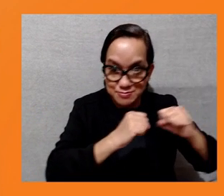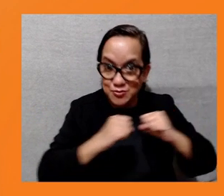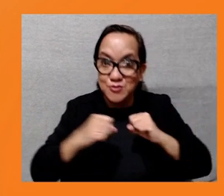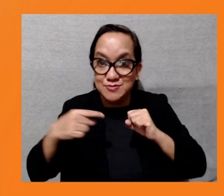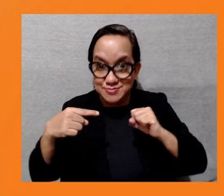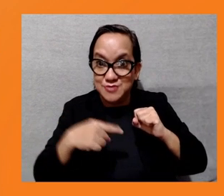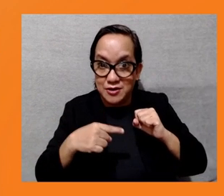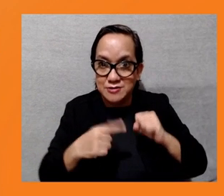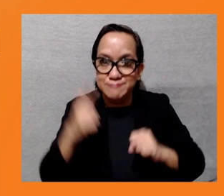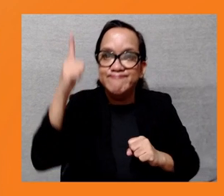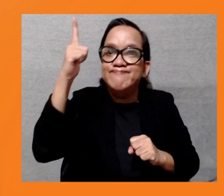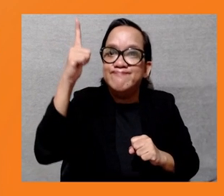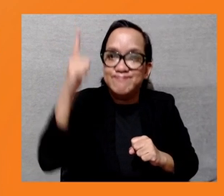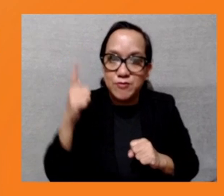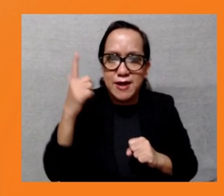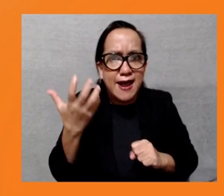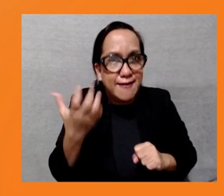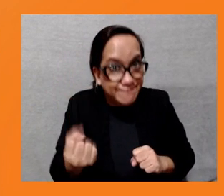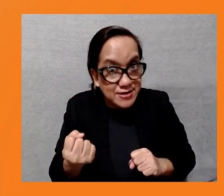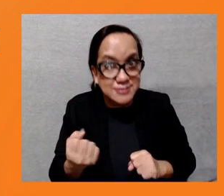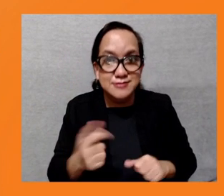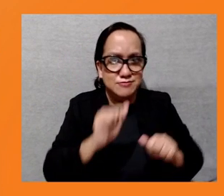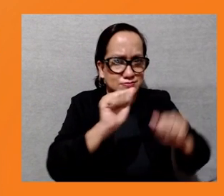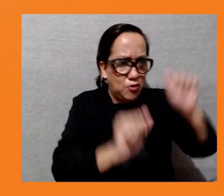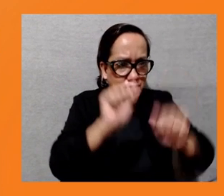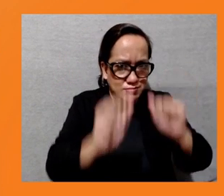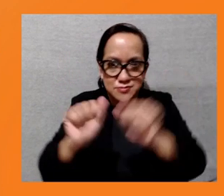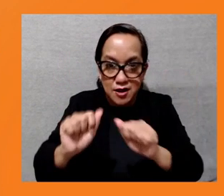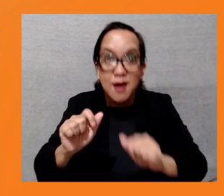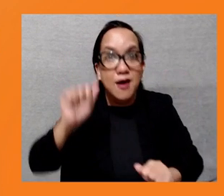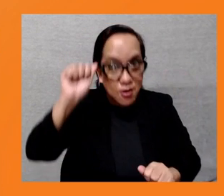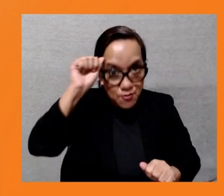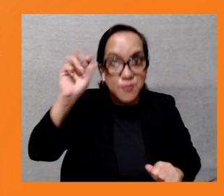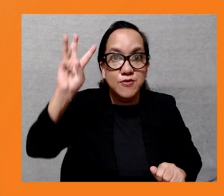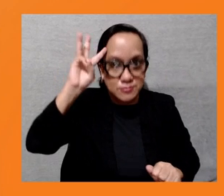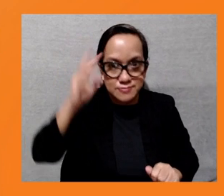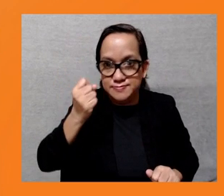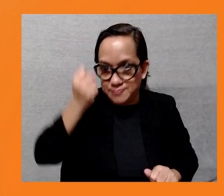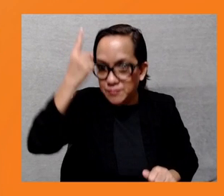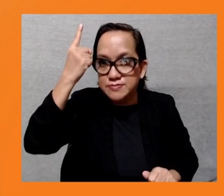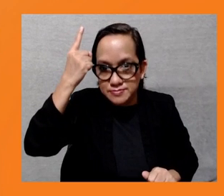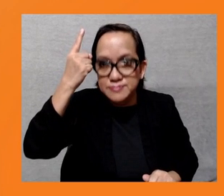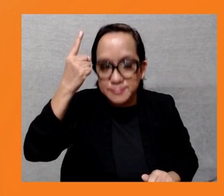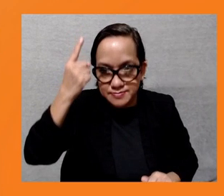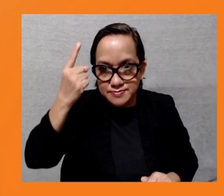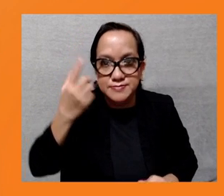lessons learned from the accountability mechanism. And also, just by the way, we do produce a